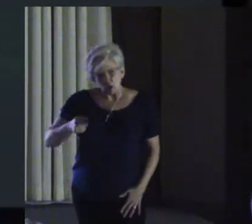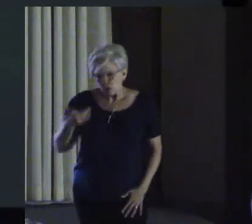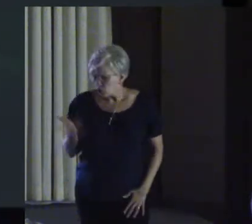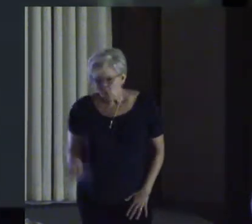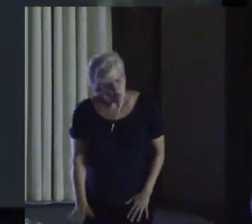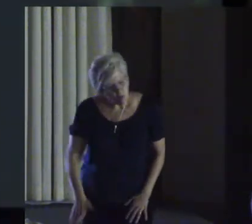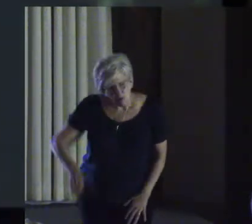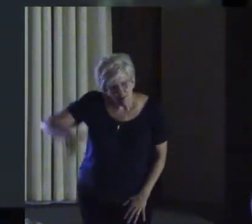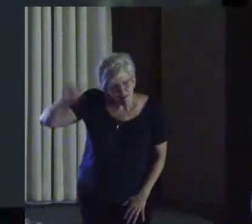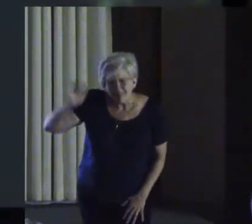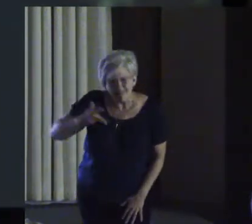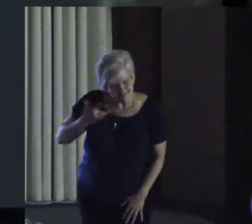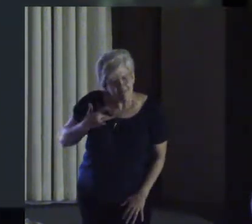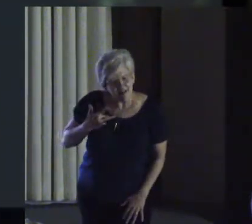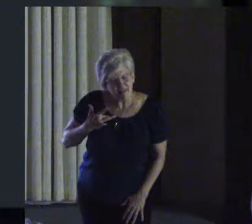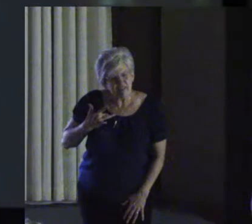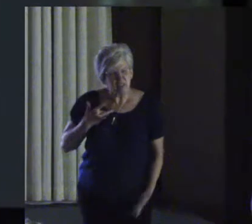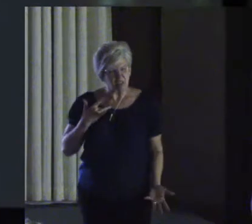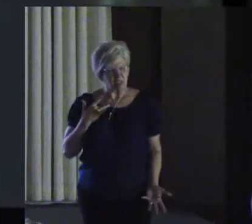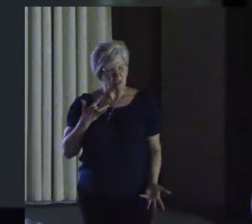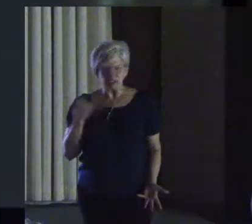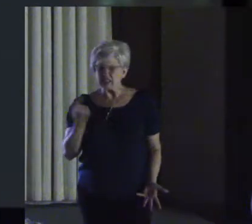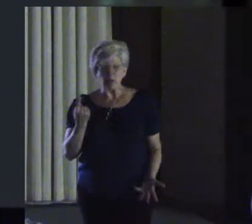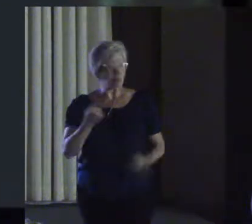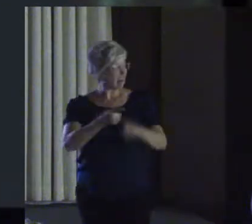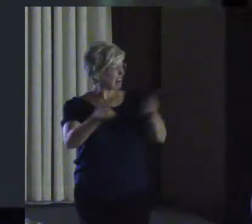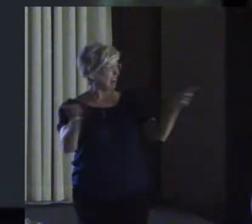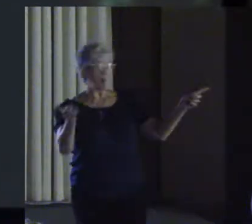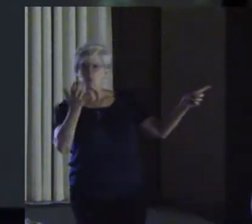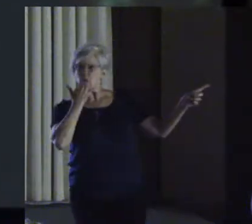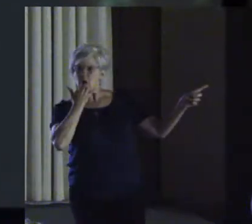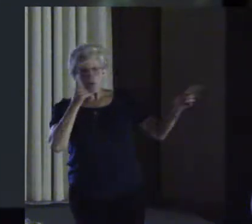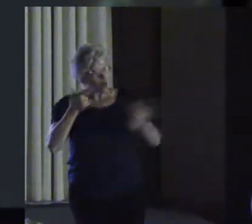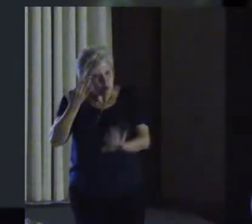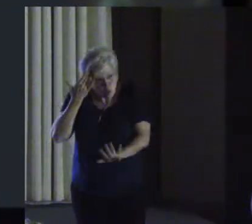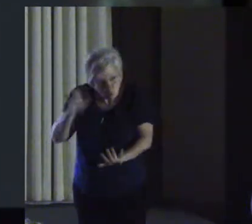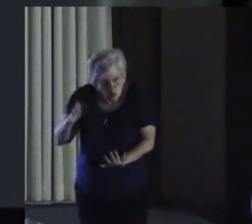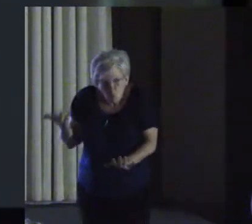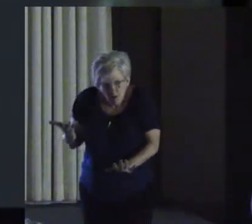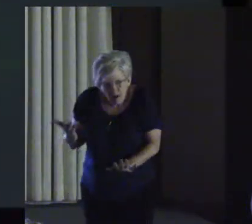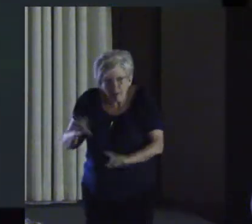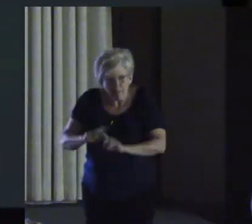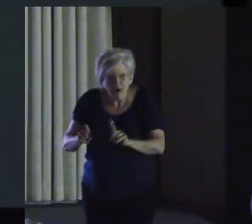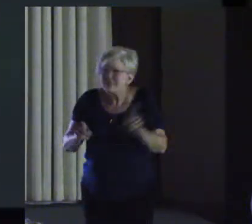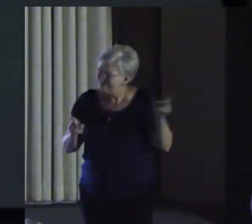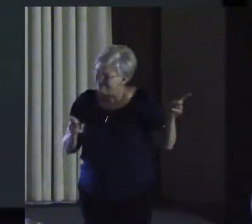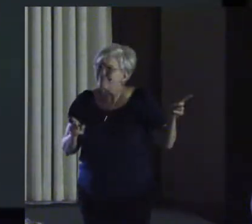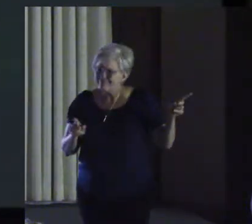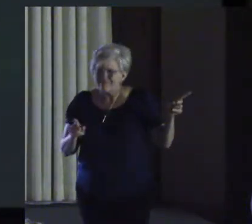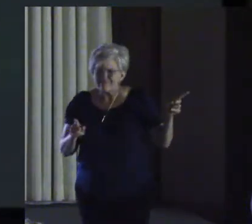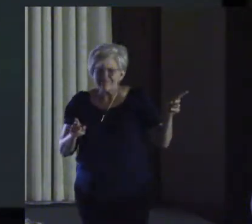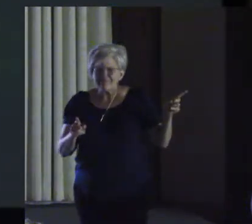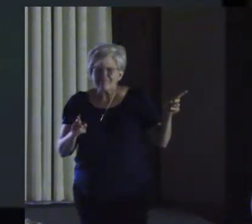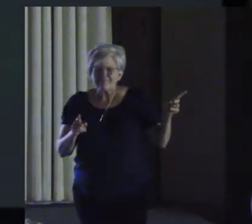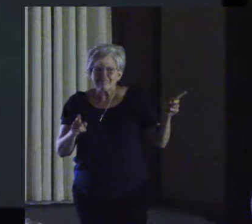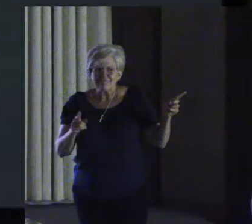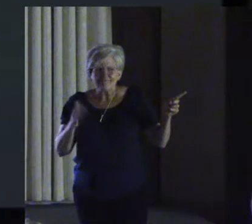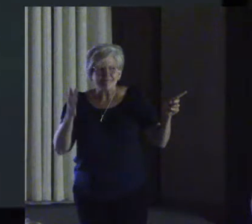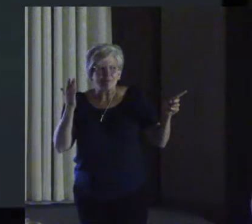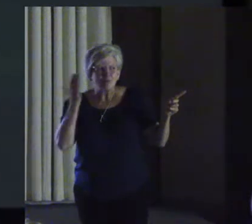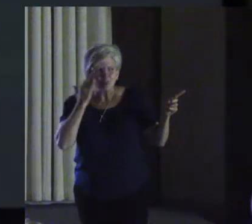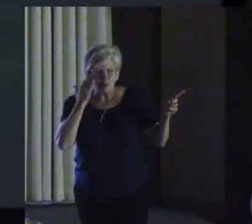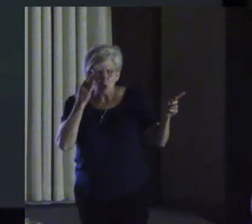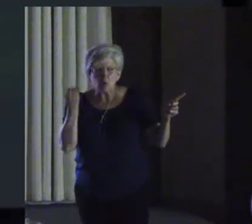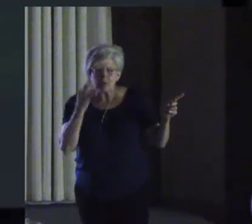entire life. That there's something wrong with the world. You don't know what it is. But it's there. Like a splinter in your mind.